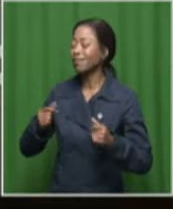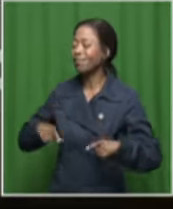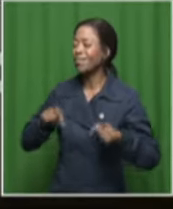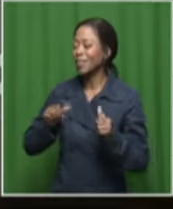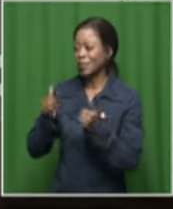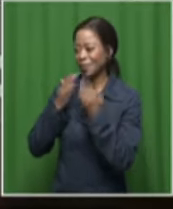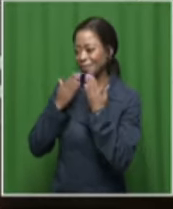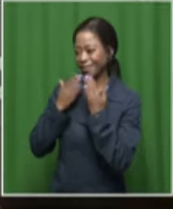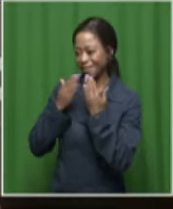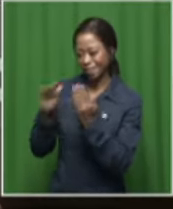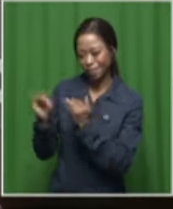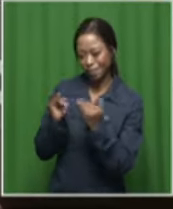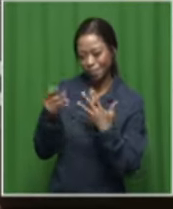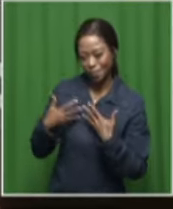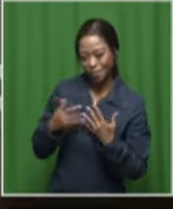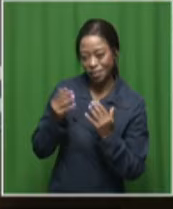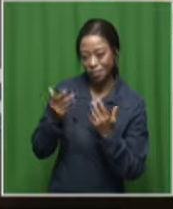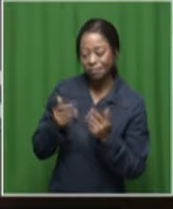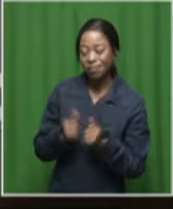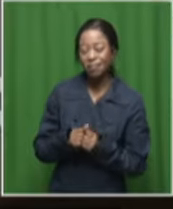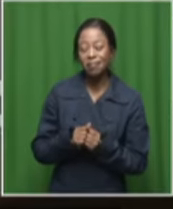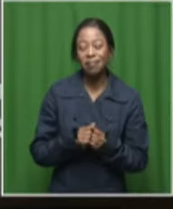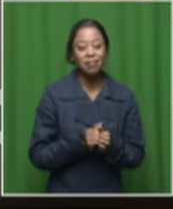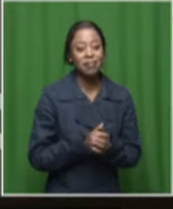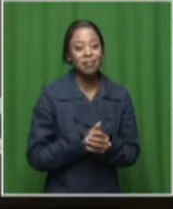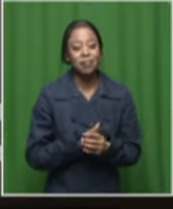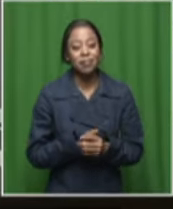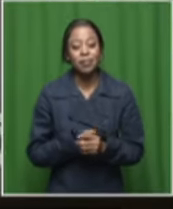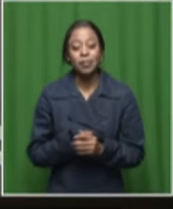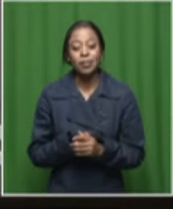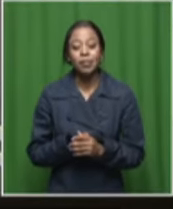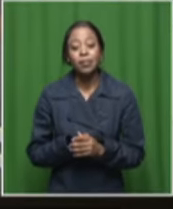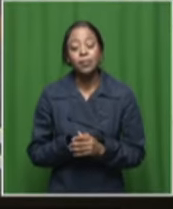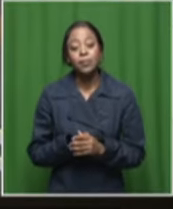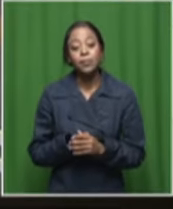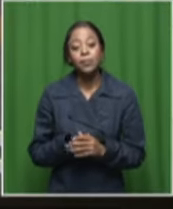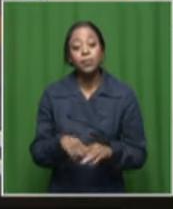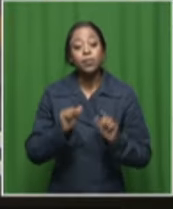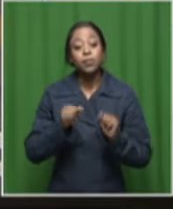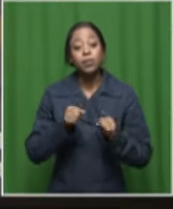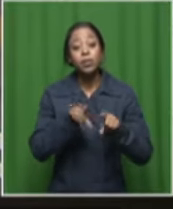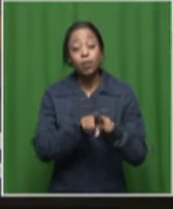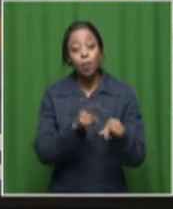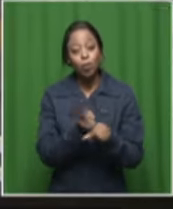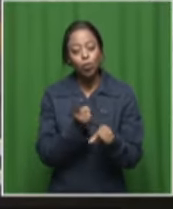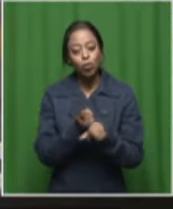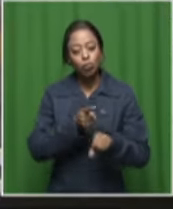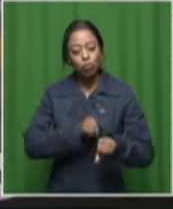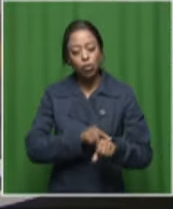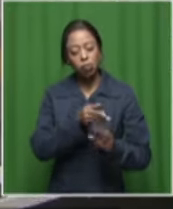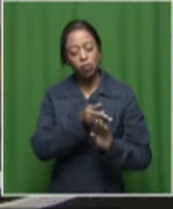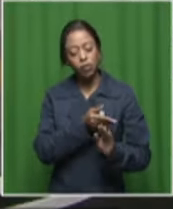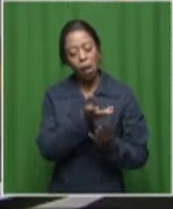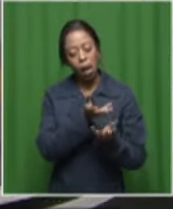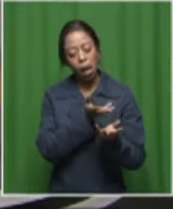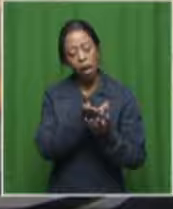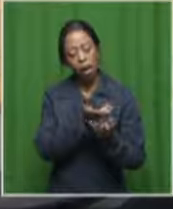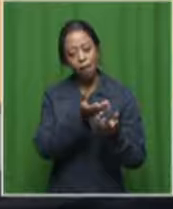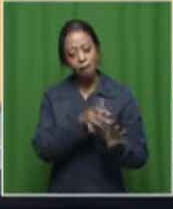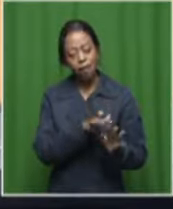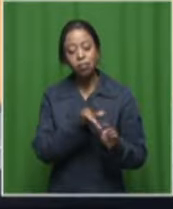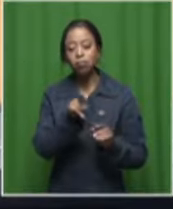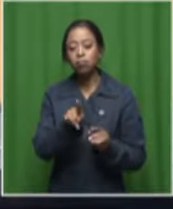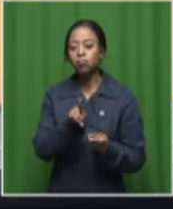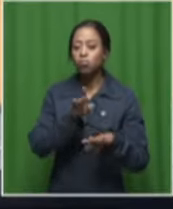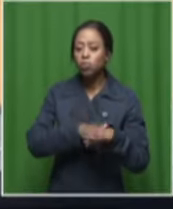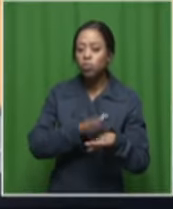having me. It's good to be here. Thanks for having me. You know, and when we've spoken previously, it's always been